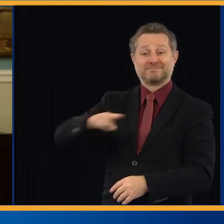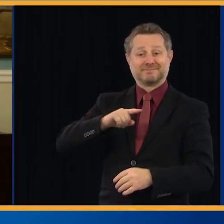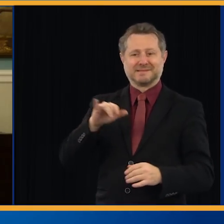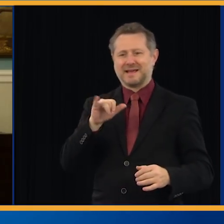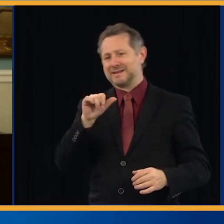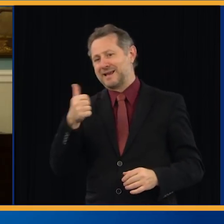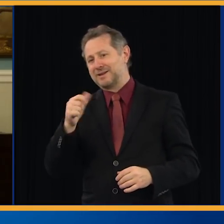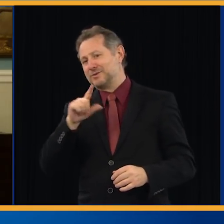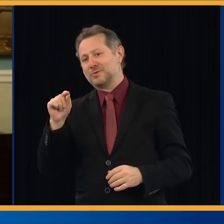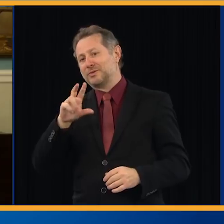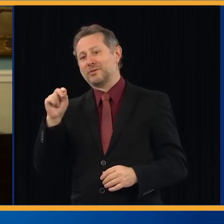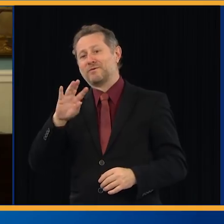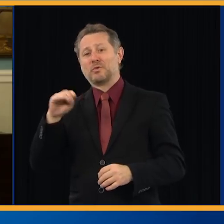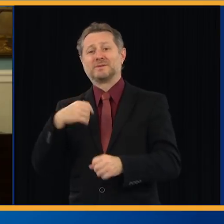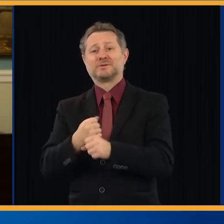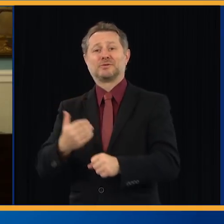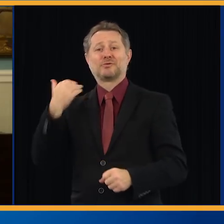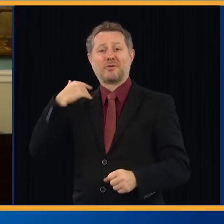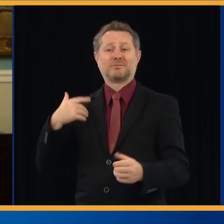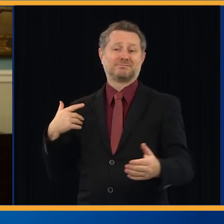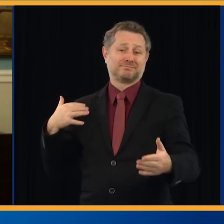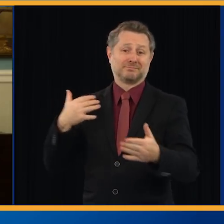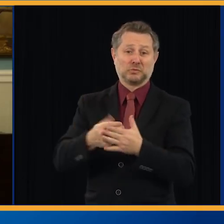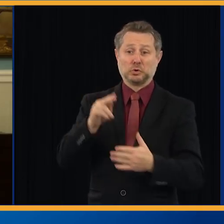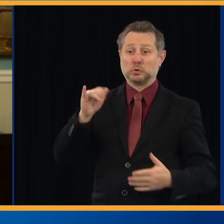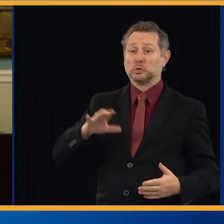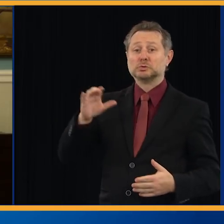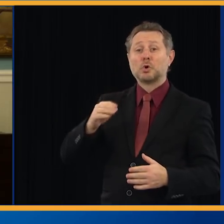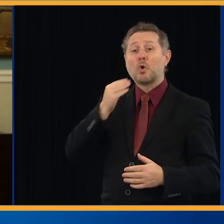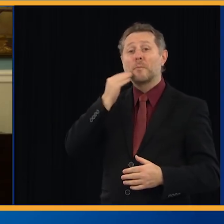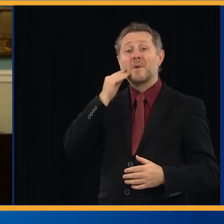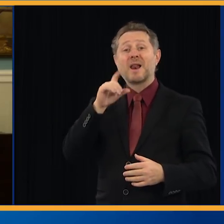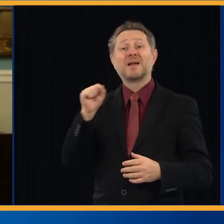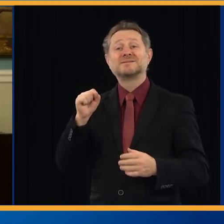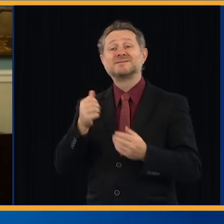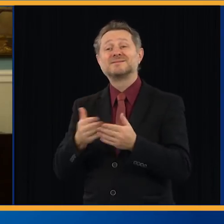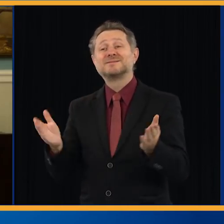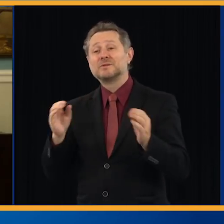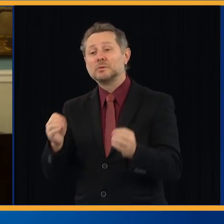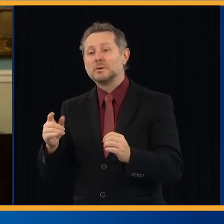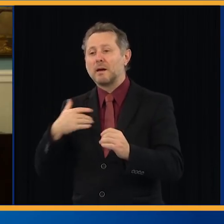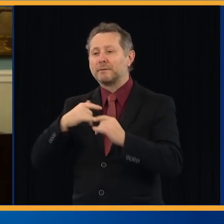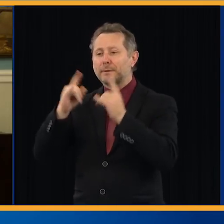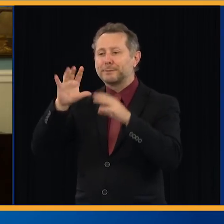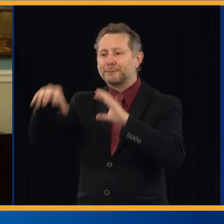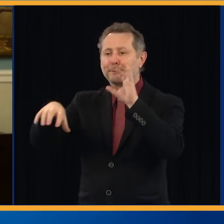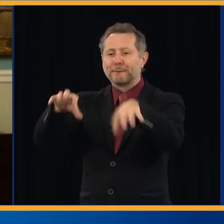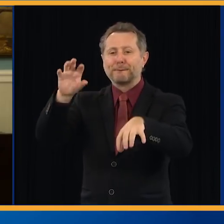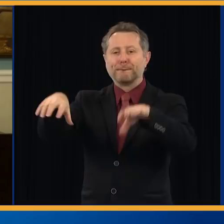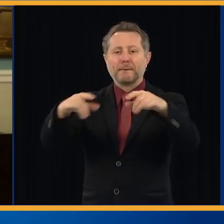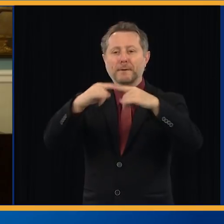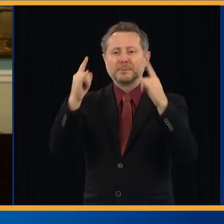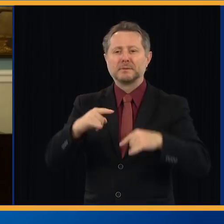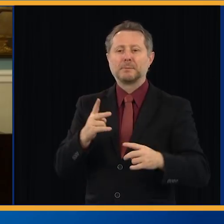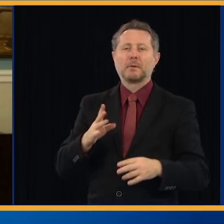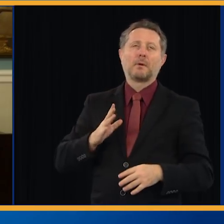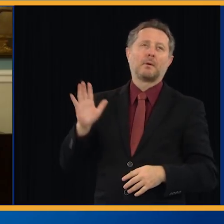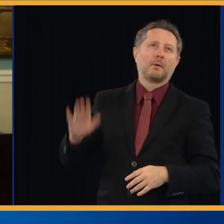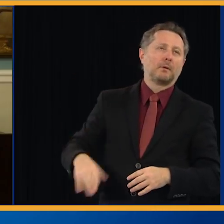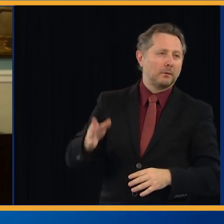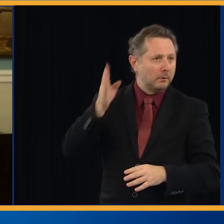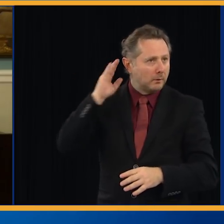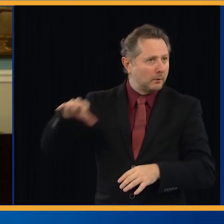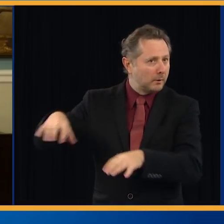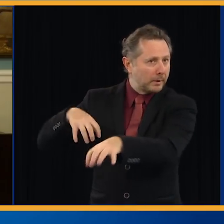homeless encampments were actually tolerated. People thought, oh, it's the kind of thing, what can we do about that? I'm proud to say in the last few